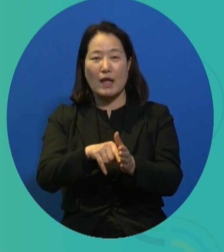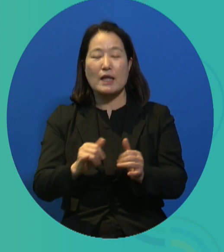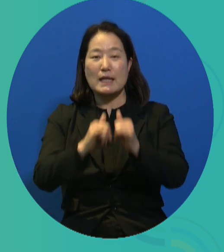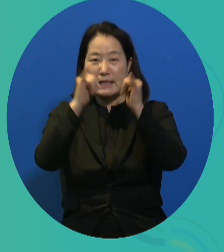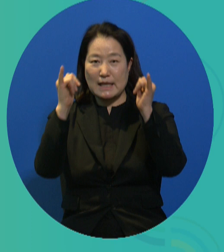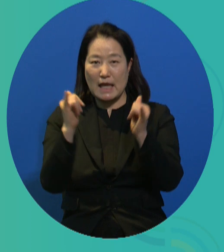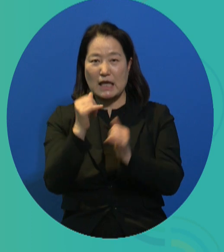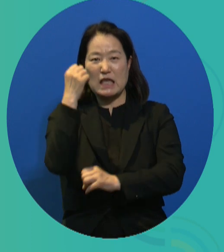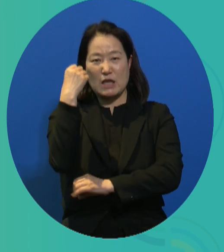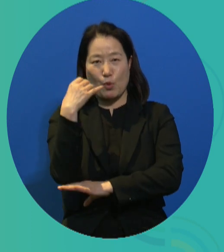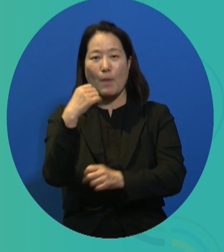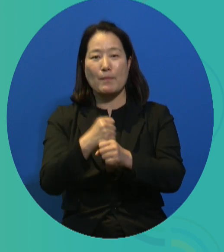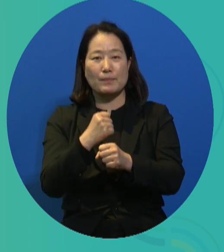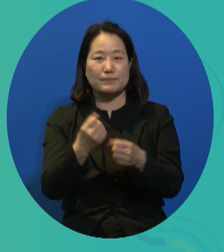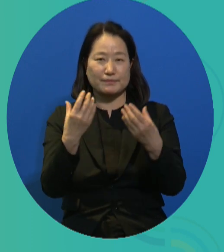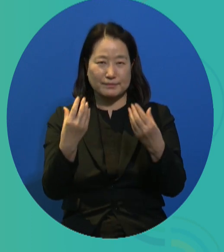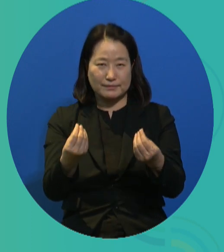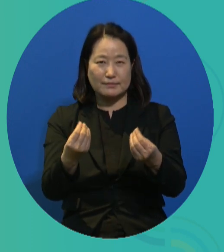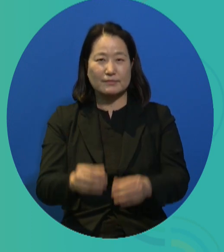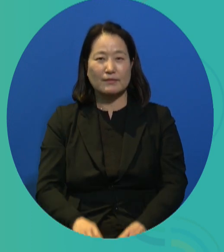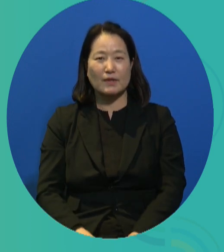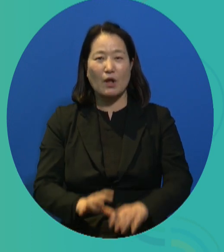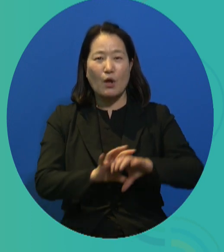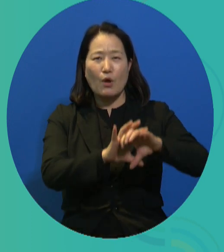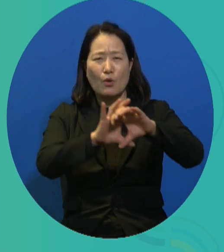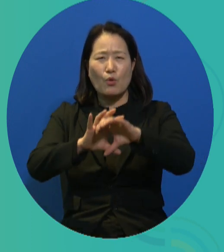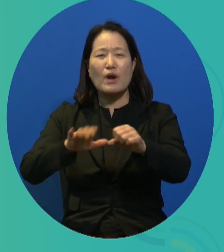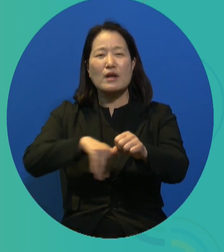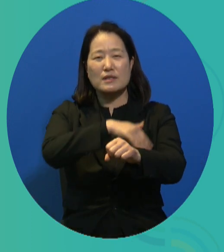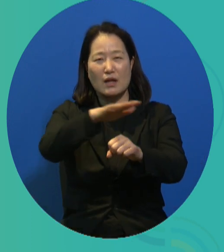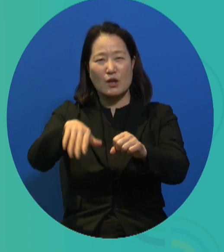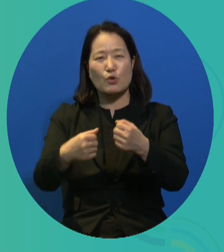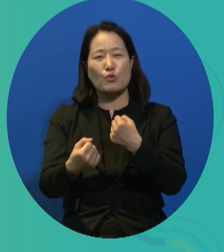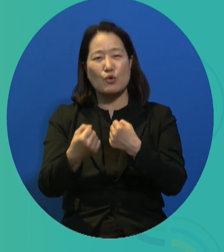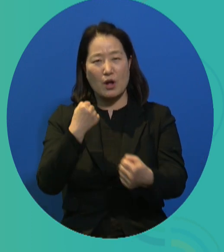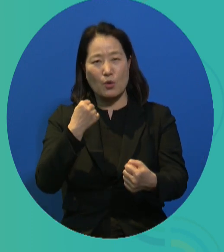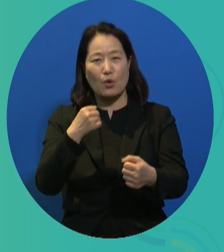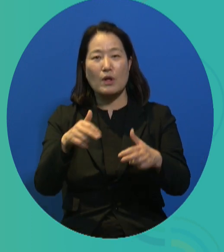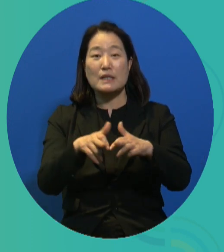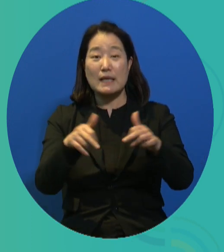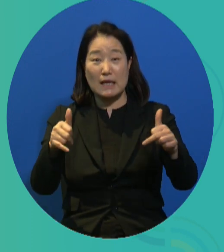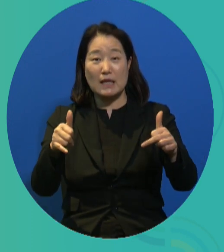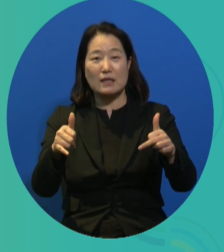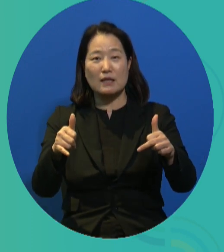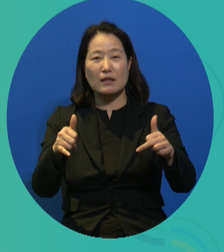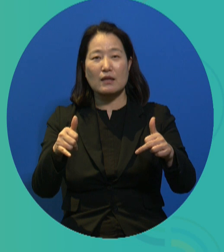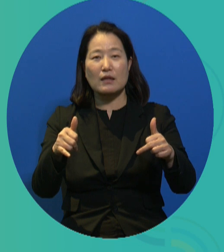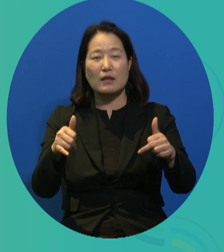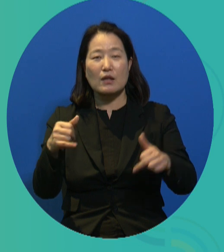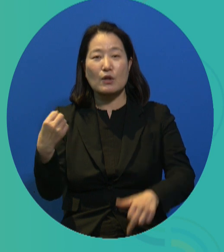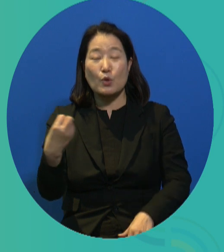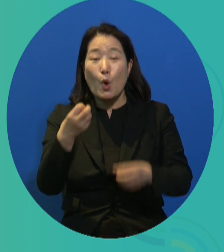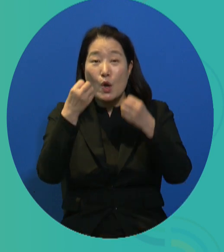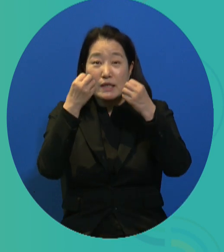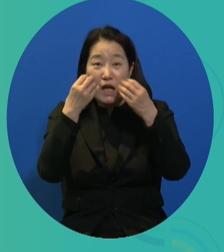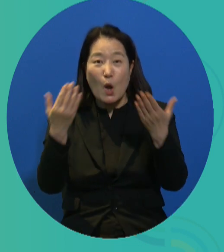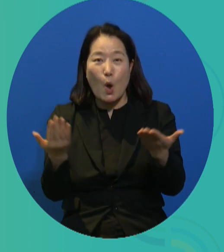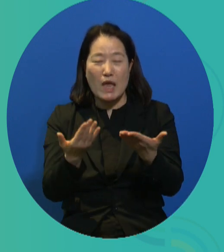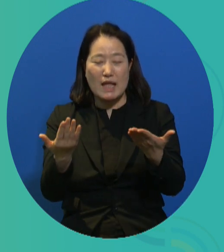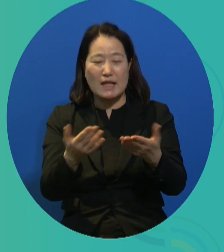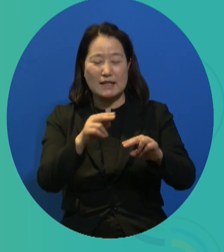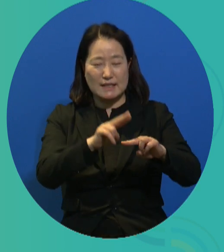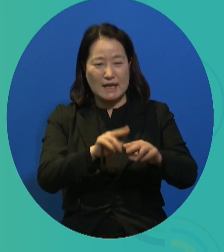third achievement is that we were able to put in place a social foundation for independent living in the local community.